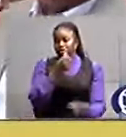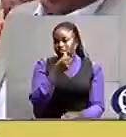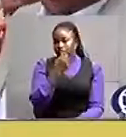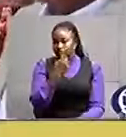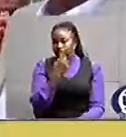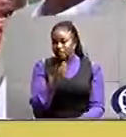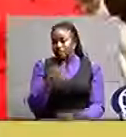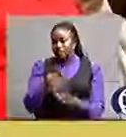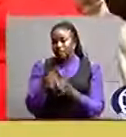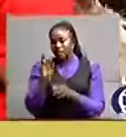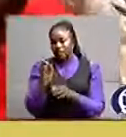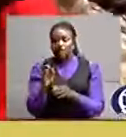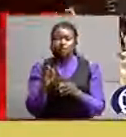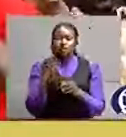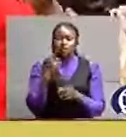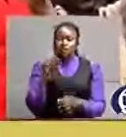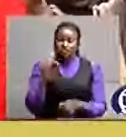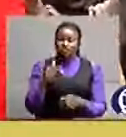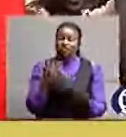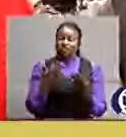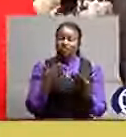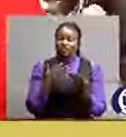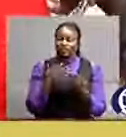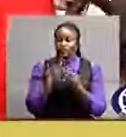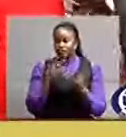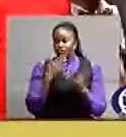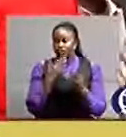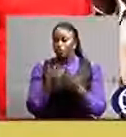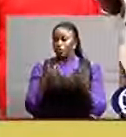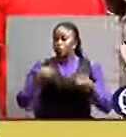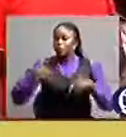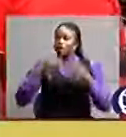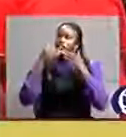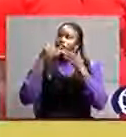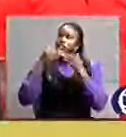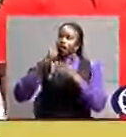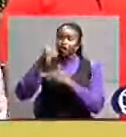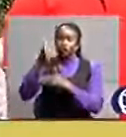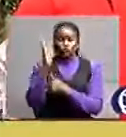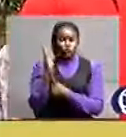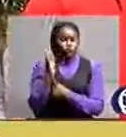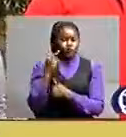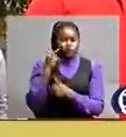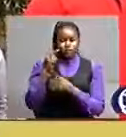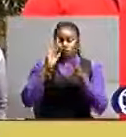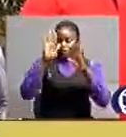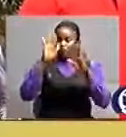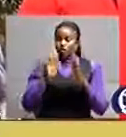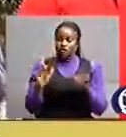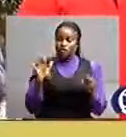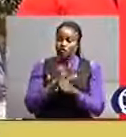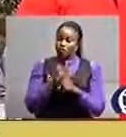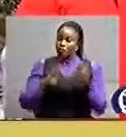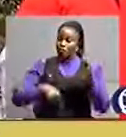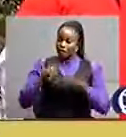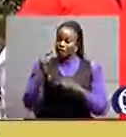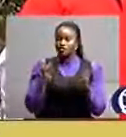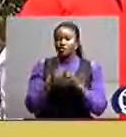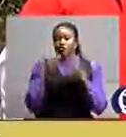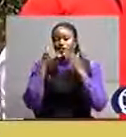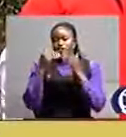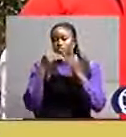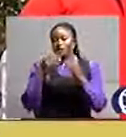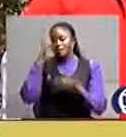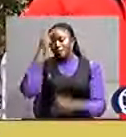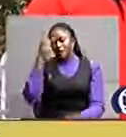We are grateful to God for this wonderful performance. We thank the parents.